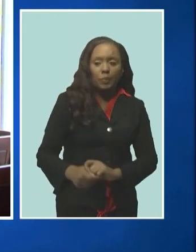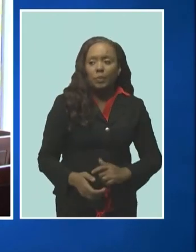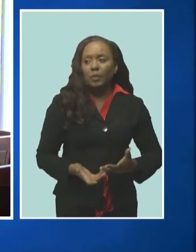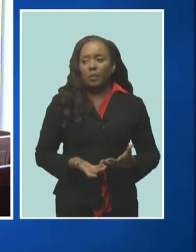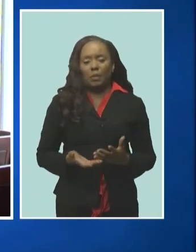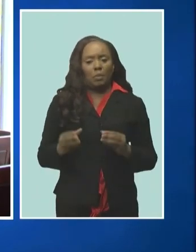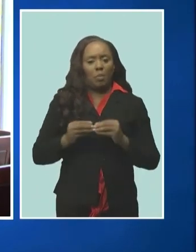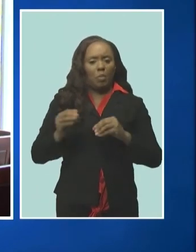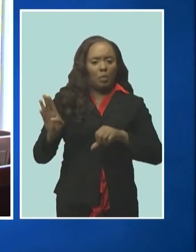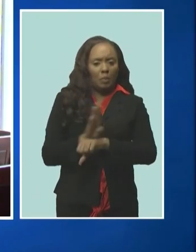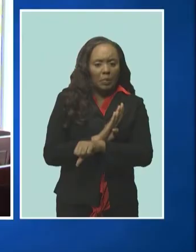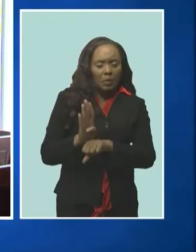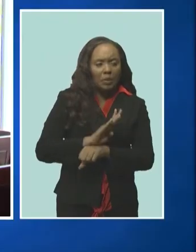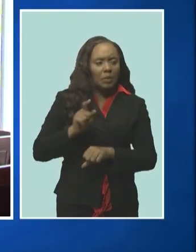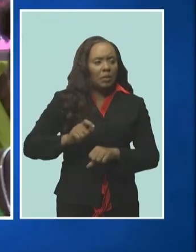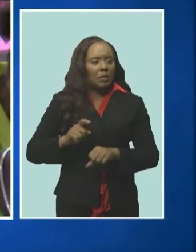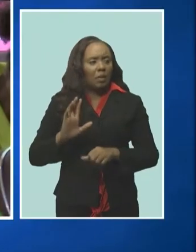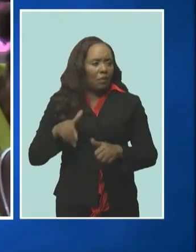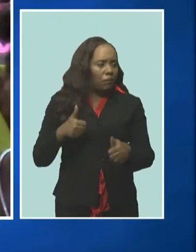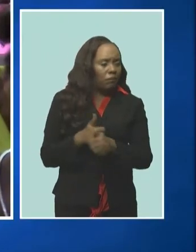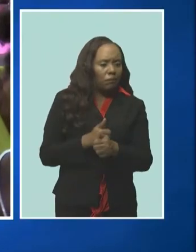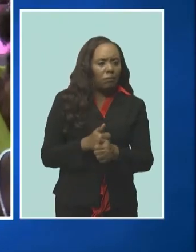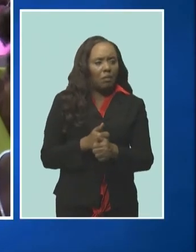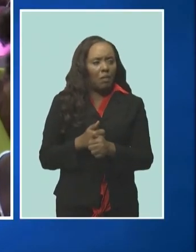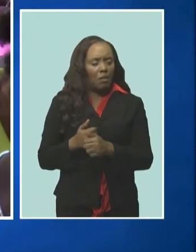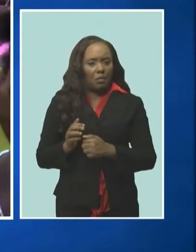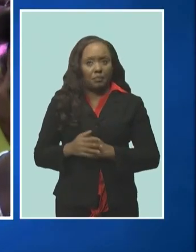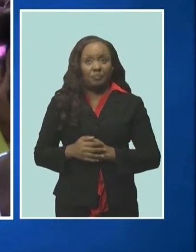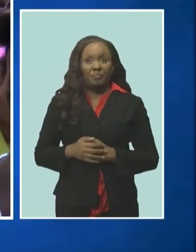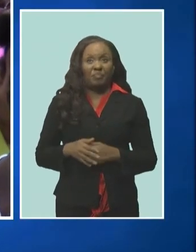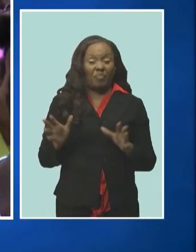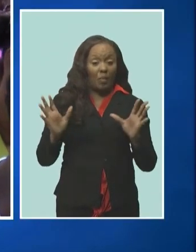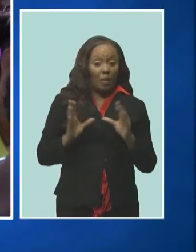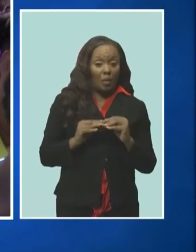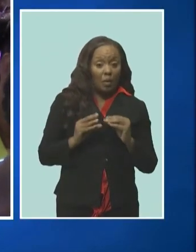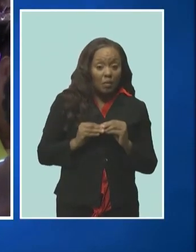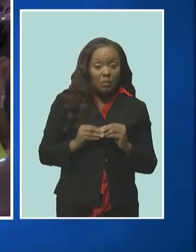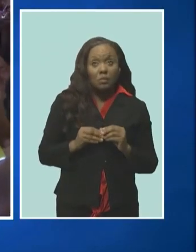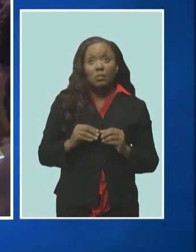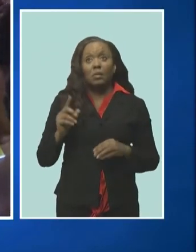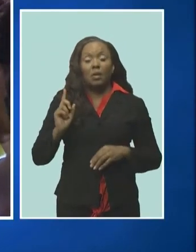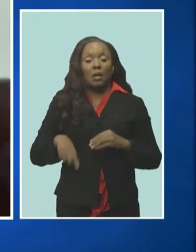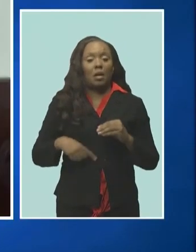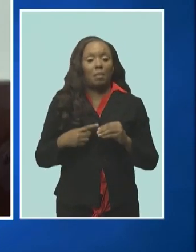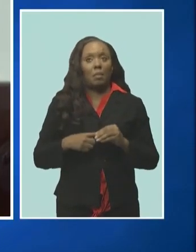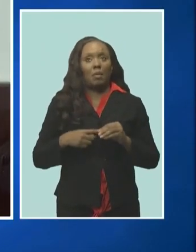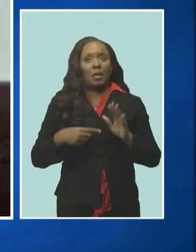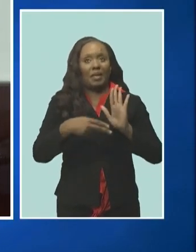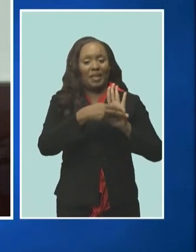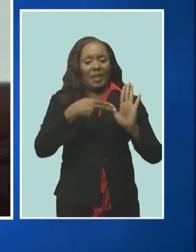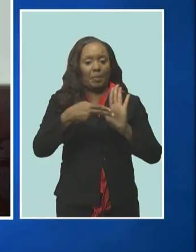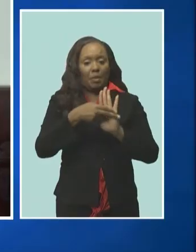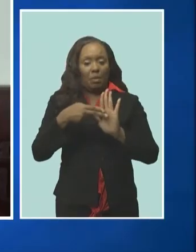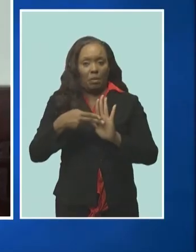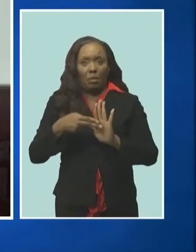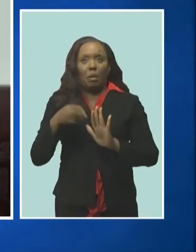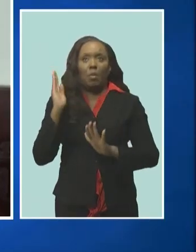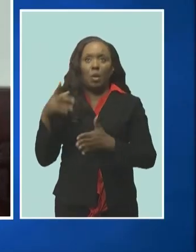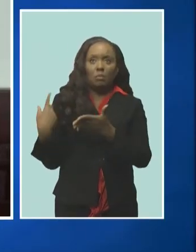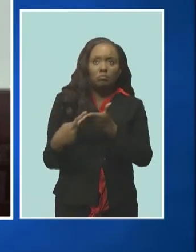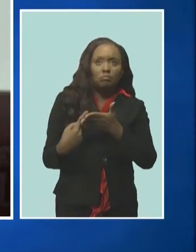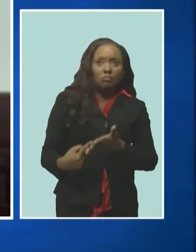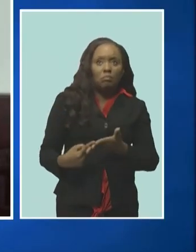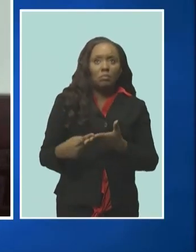areas that businesses will need to make sure they conform to a webinar and a forum on front of package labeling are among the topics for discussion